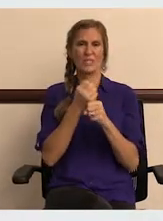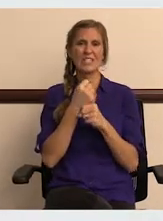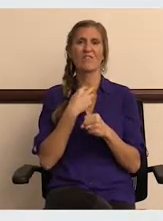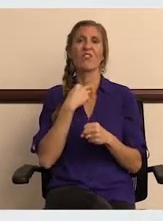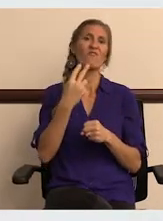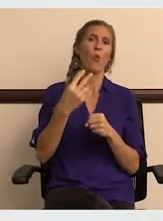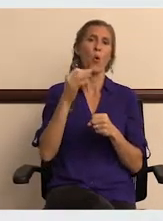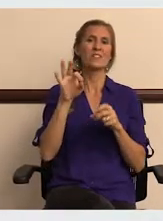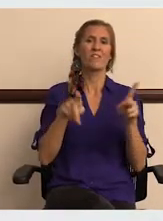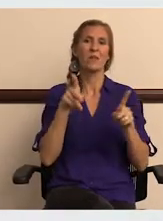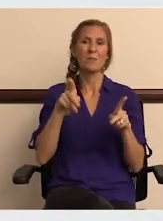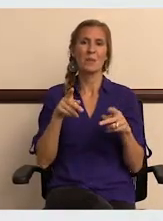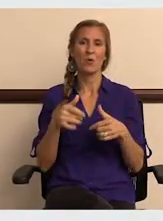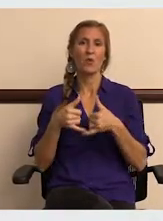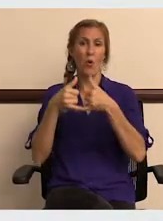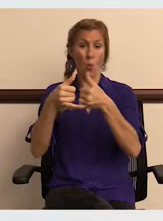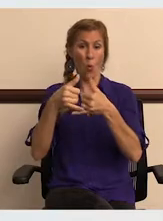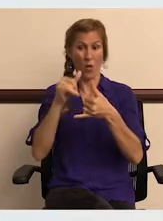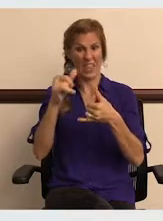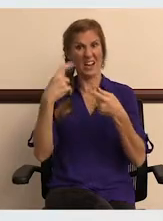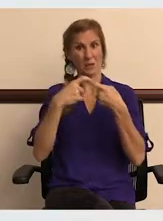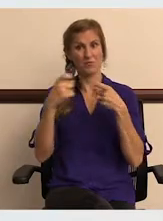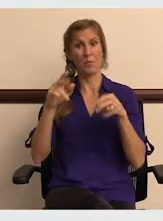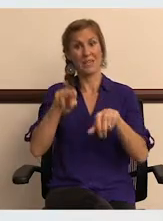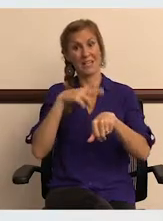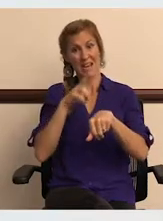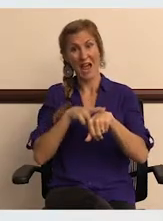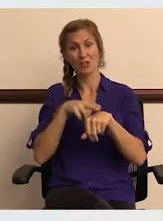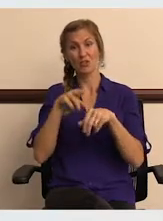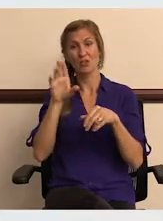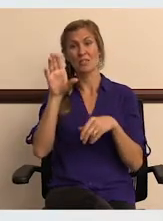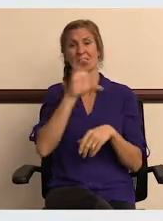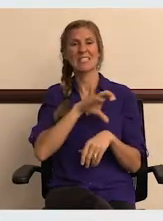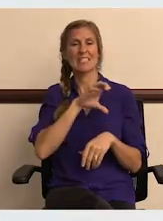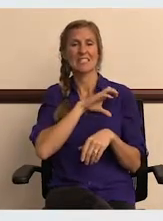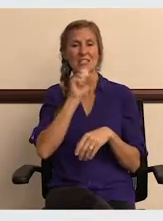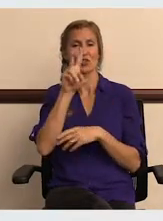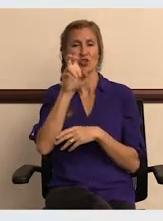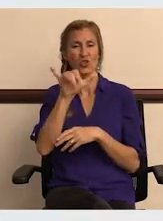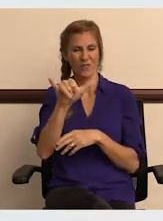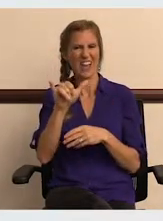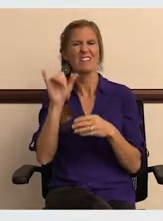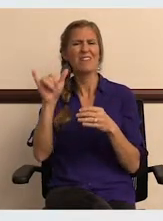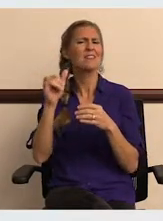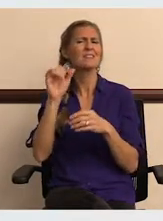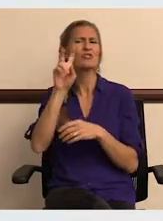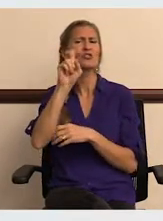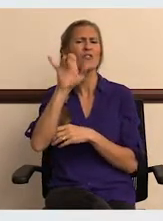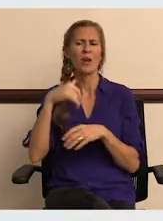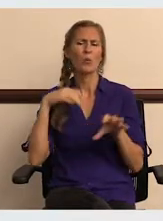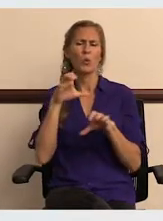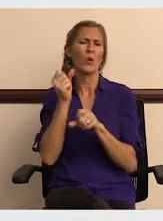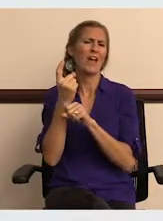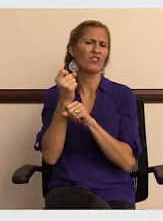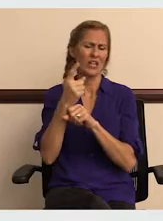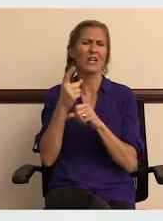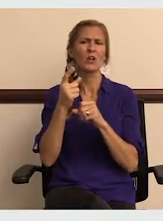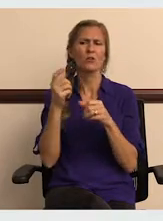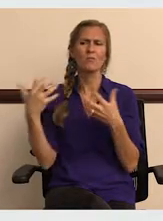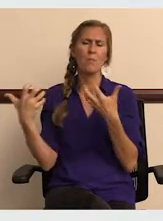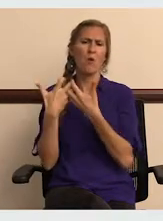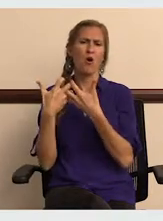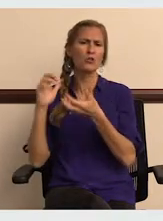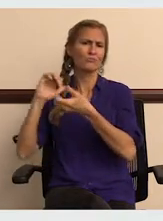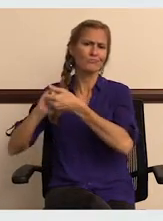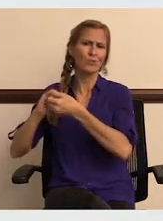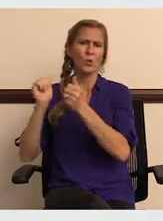just received the Voice of the People Award, which comes out of the National Citizen Survey, which is that independent survey we do every other year. It's